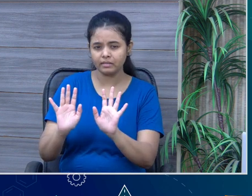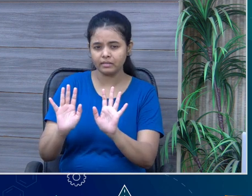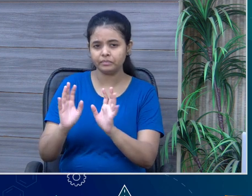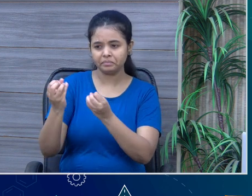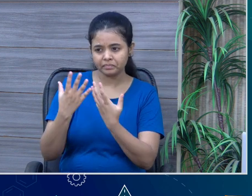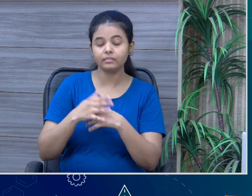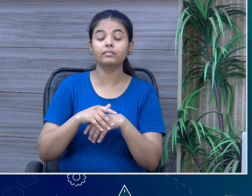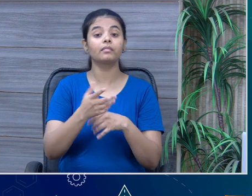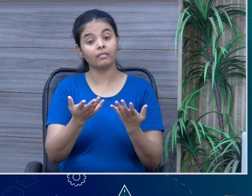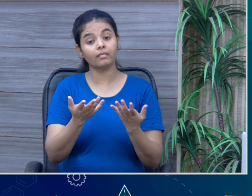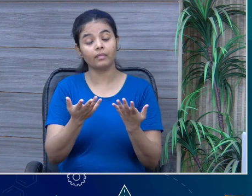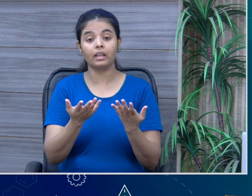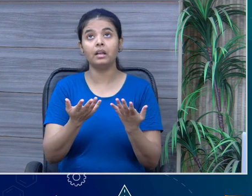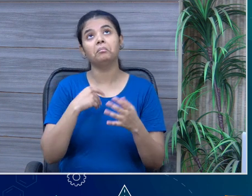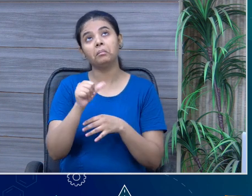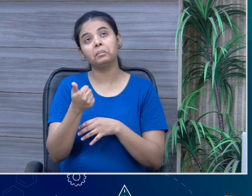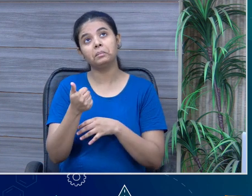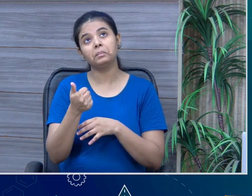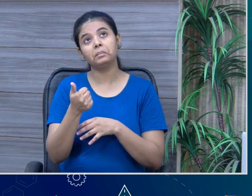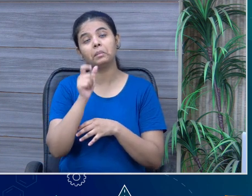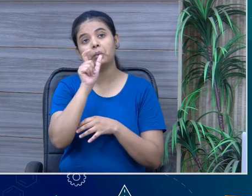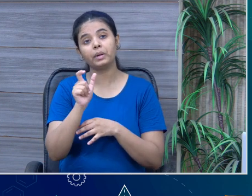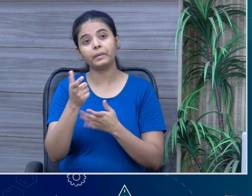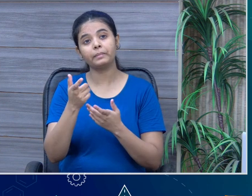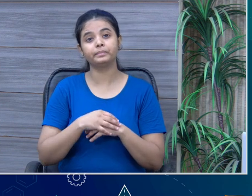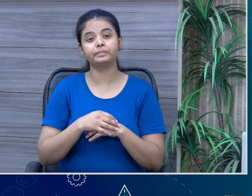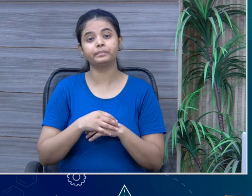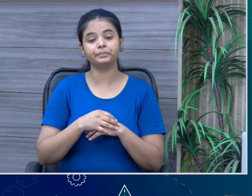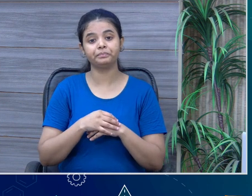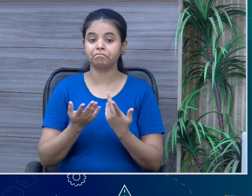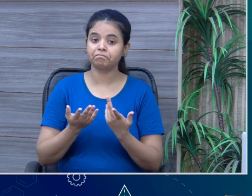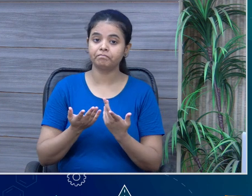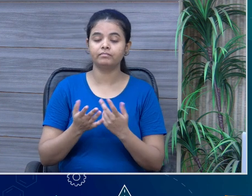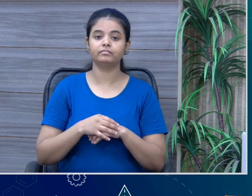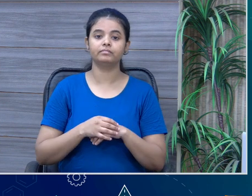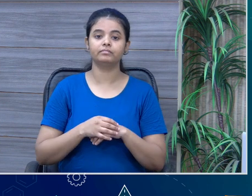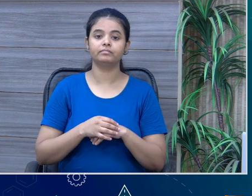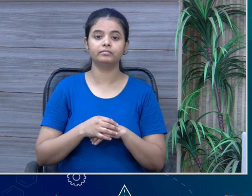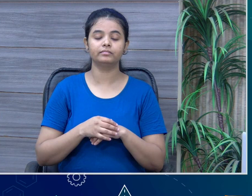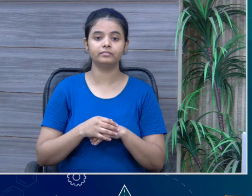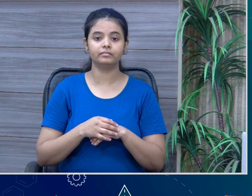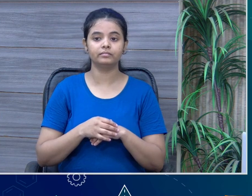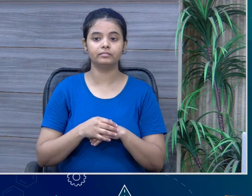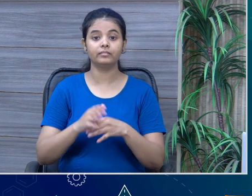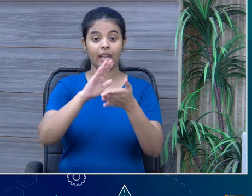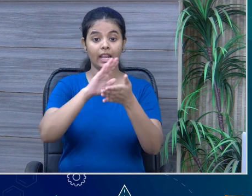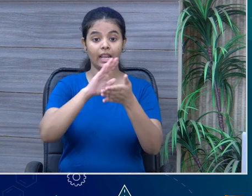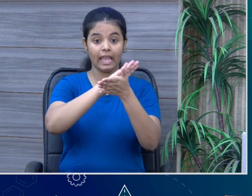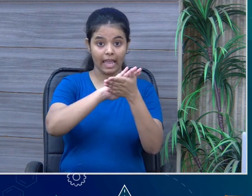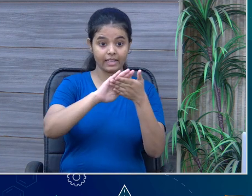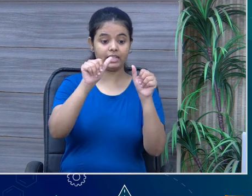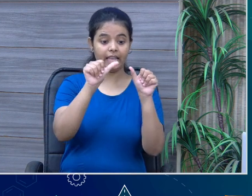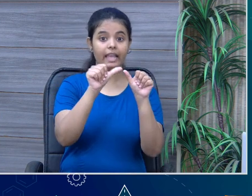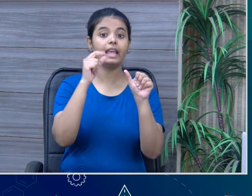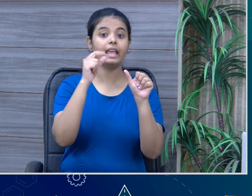Like if we can say the one hair and it is H-A-I